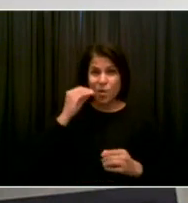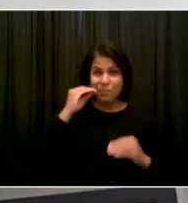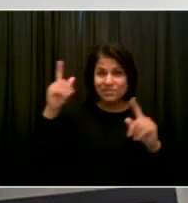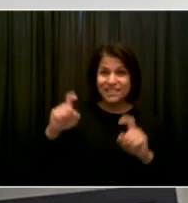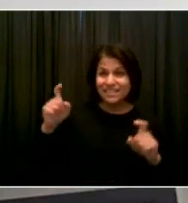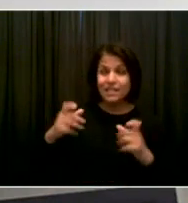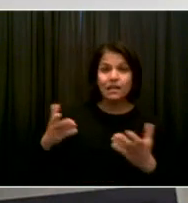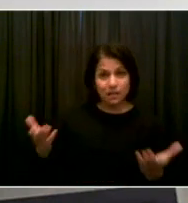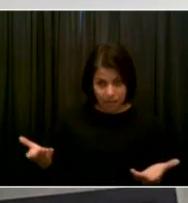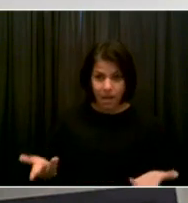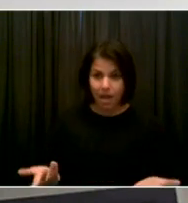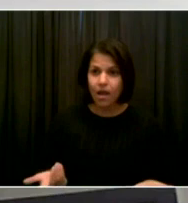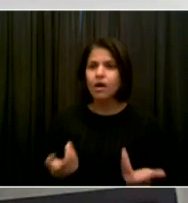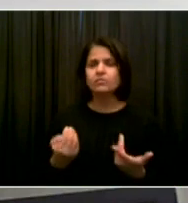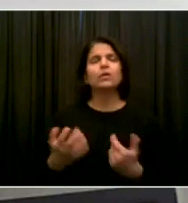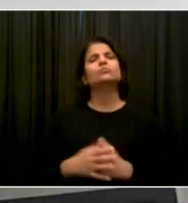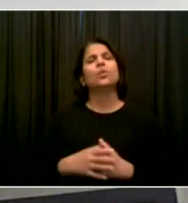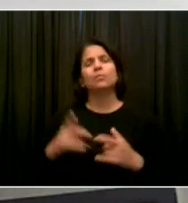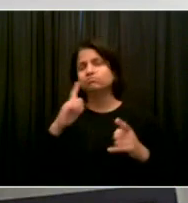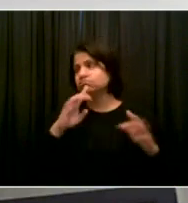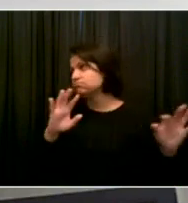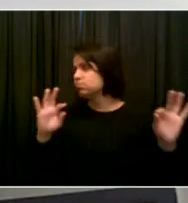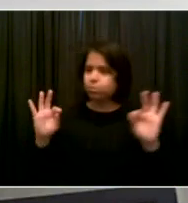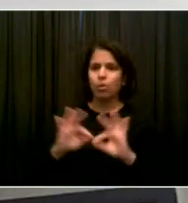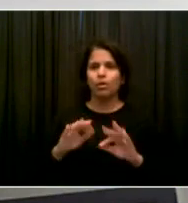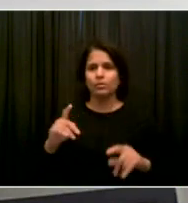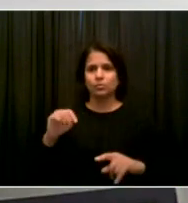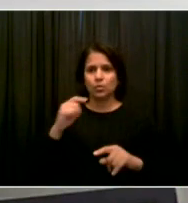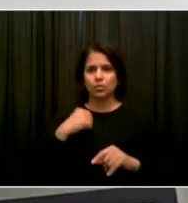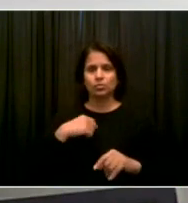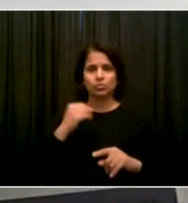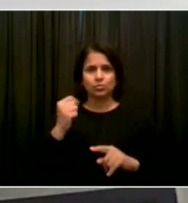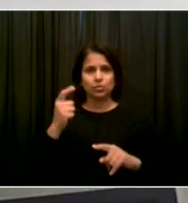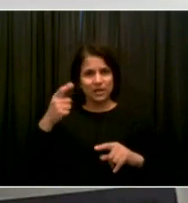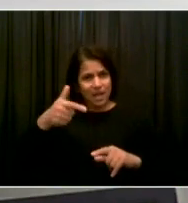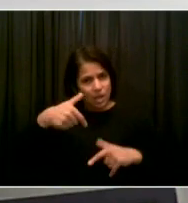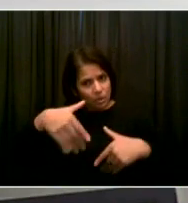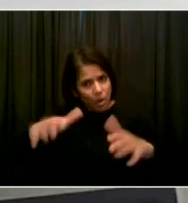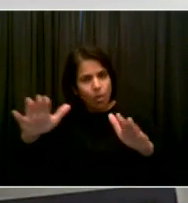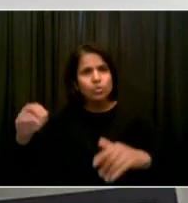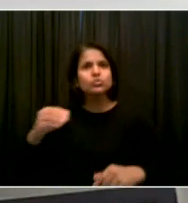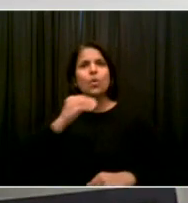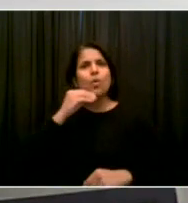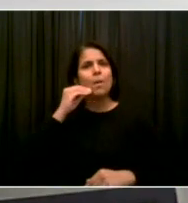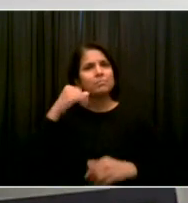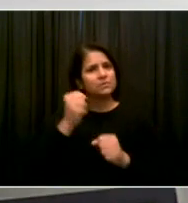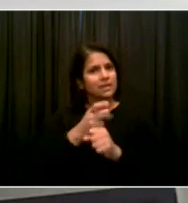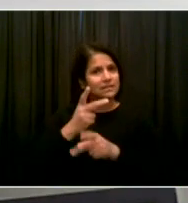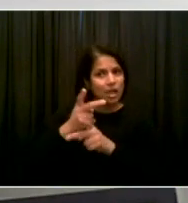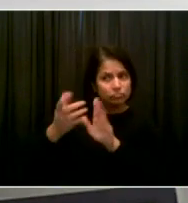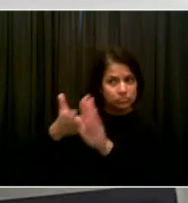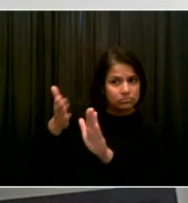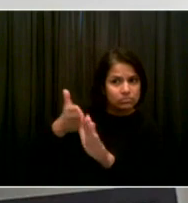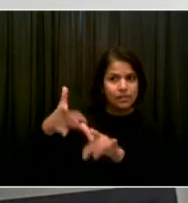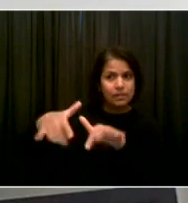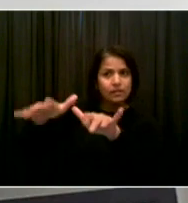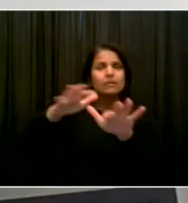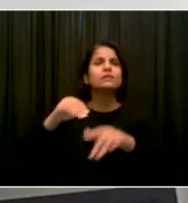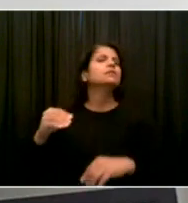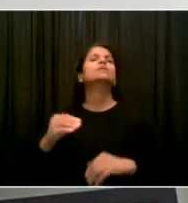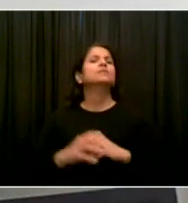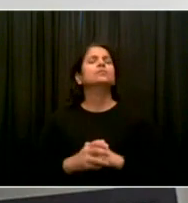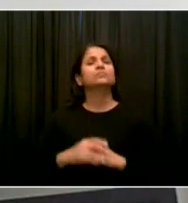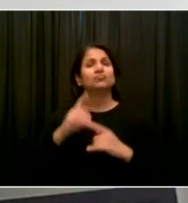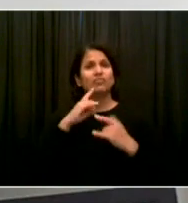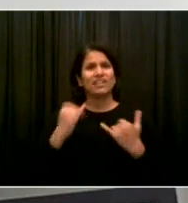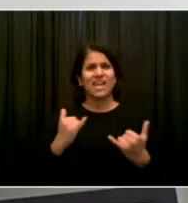lines better by offering people home kits. They work quite well. And as soon as the supply improves on that,